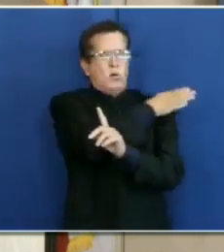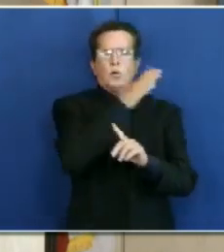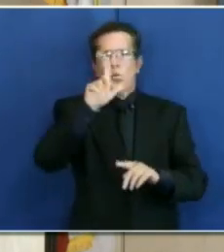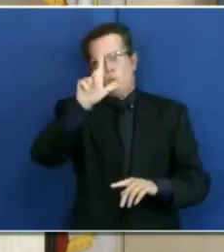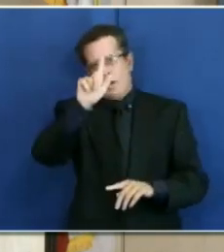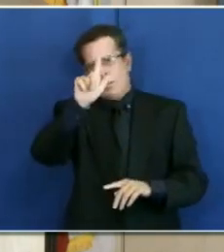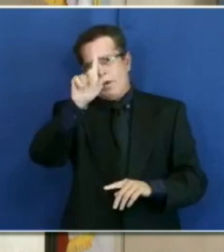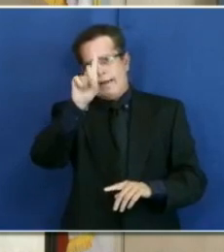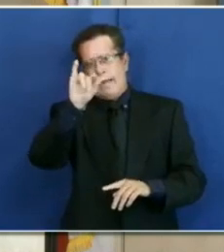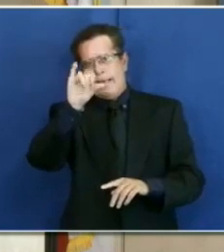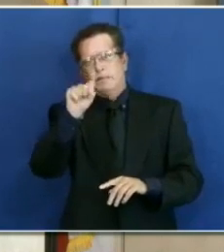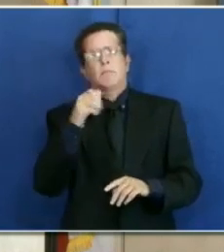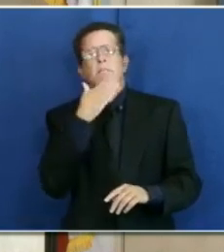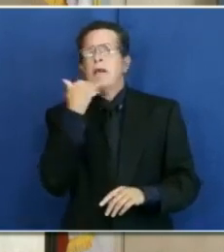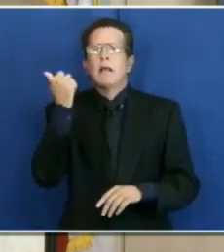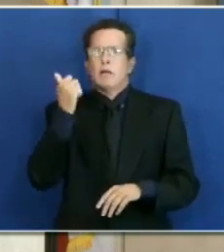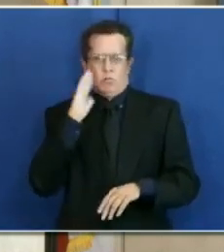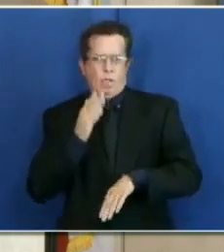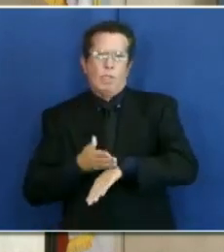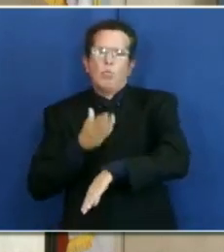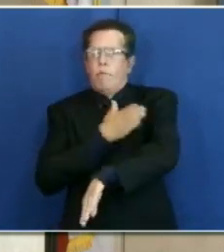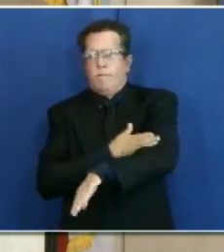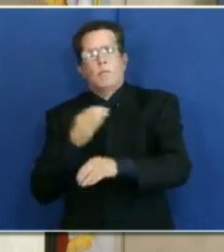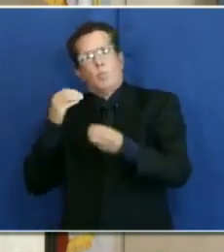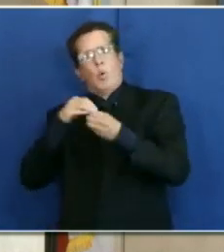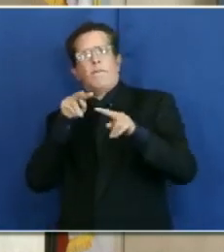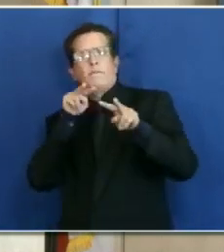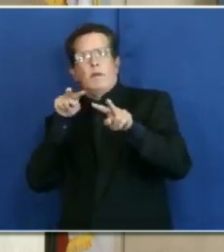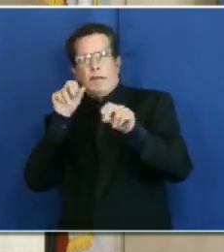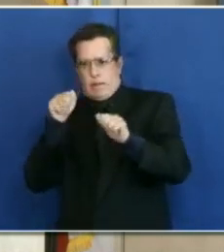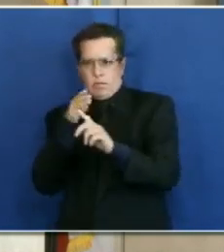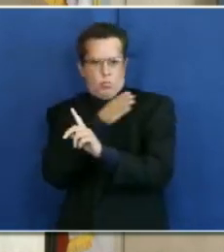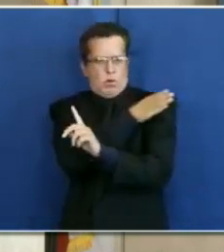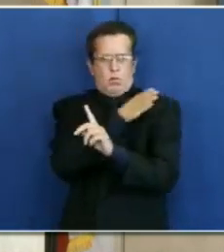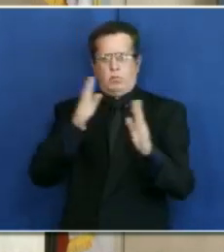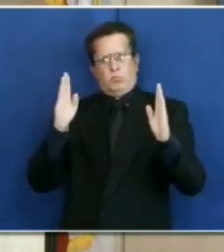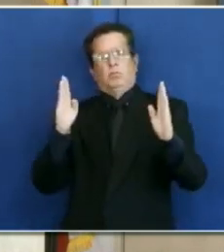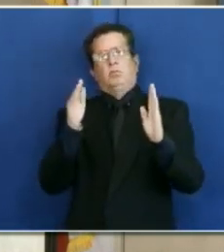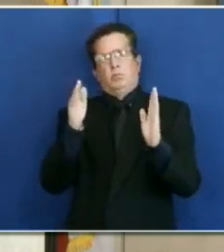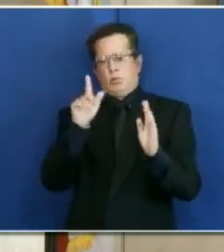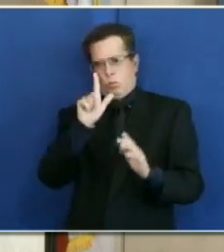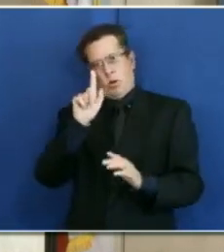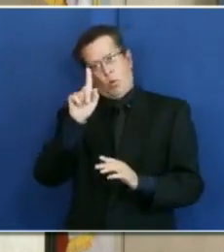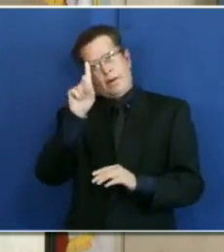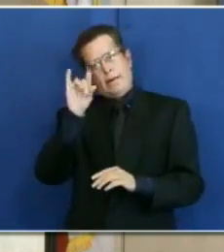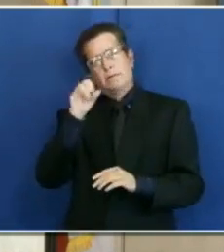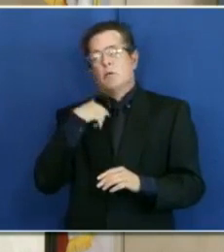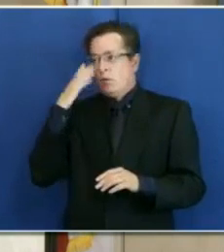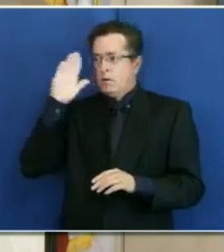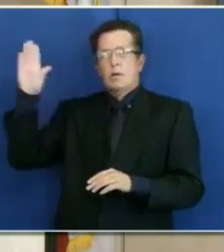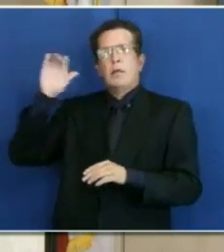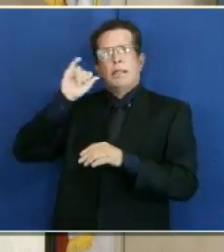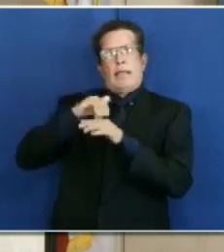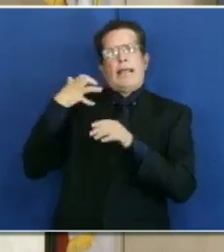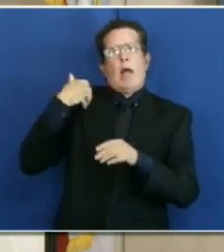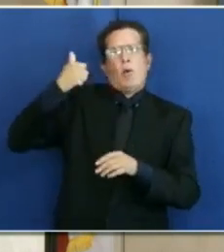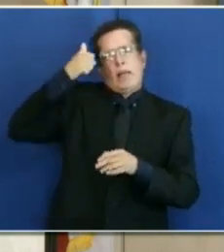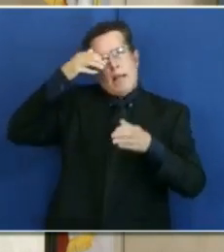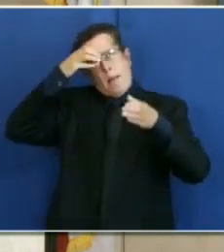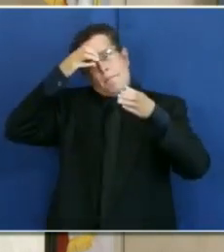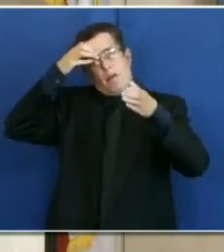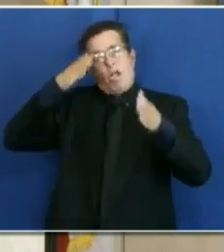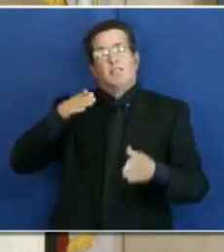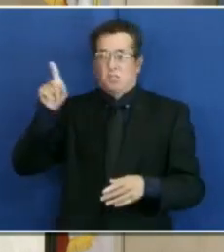prepare for industry reopening. So I'm wondering if the county epidemiologists could give us their opinion on whether a 21-day